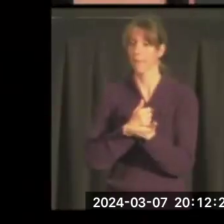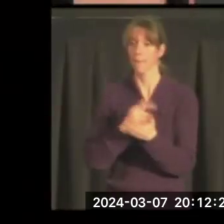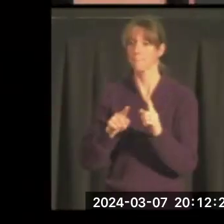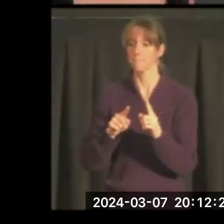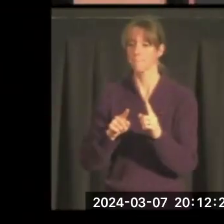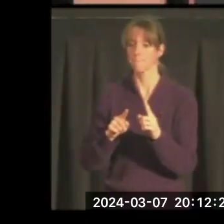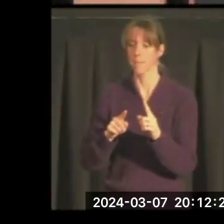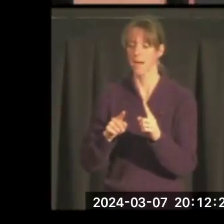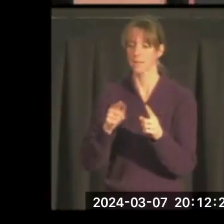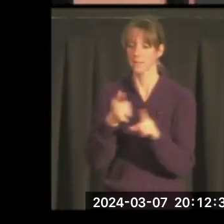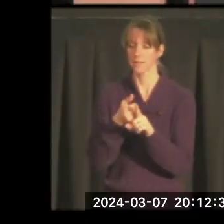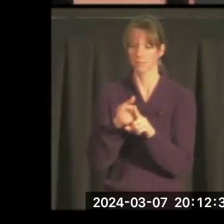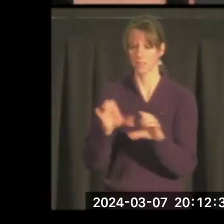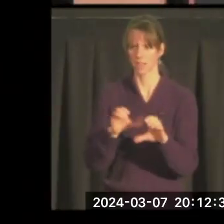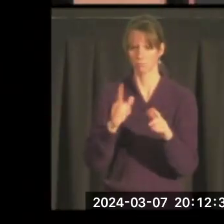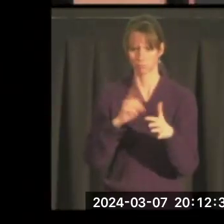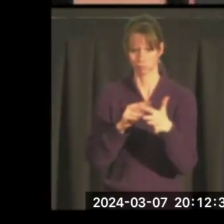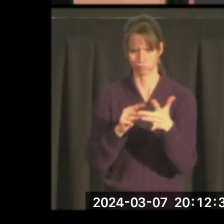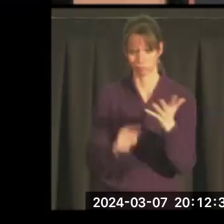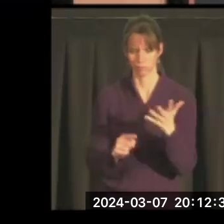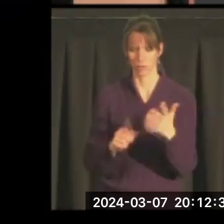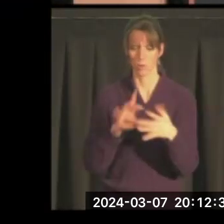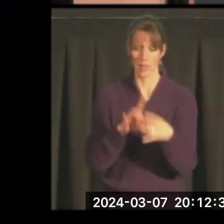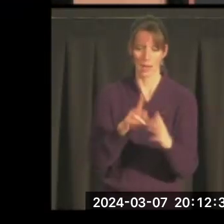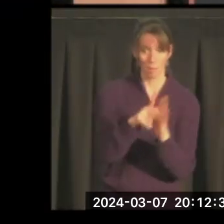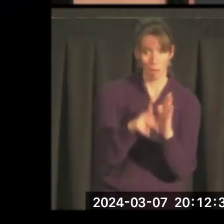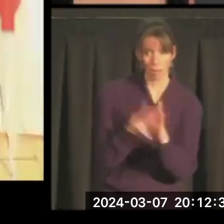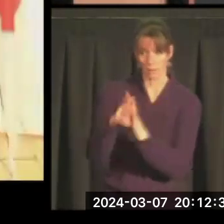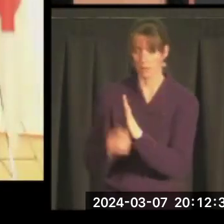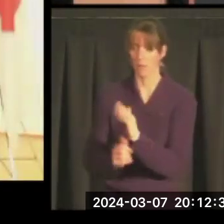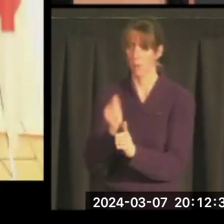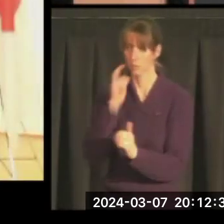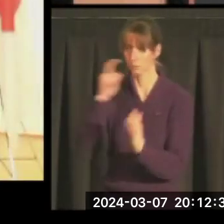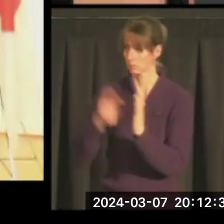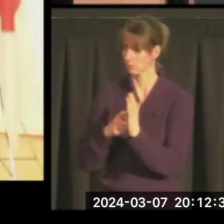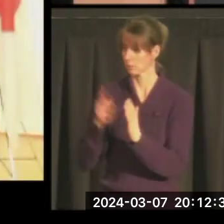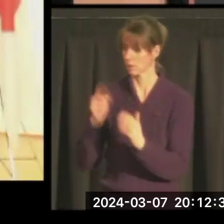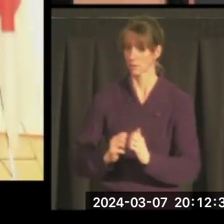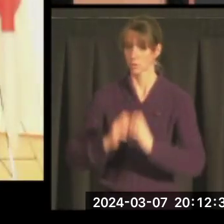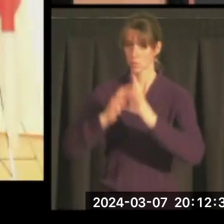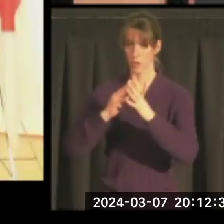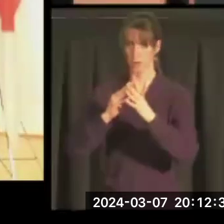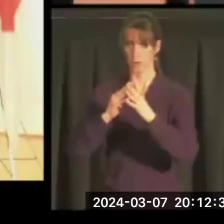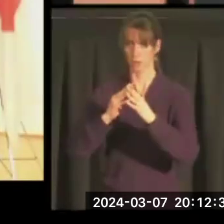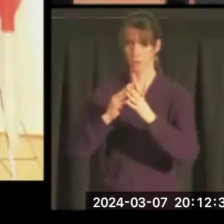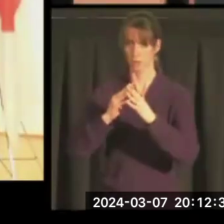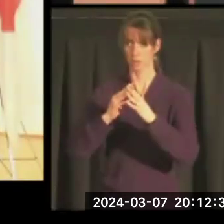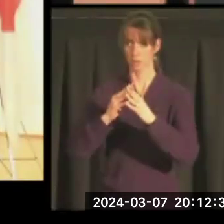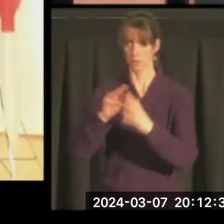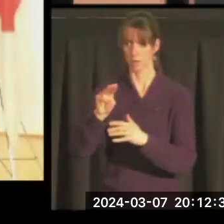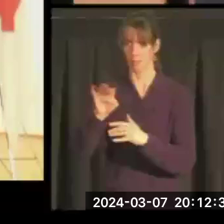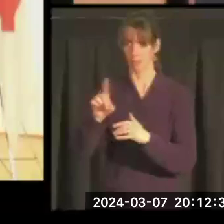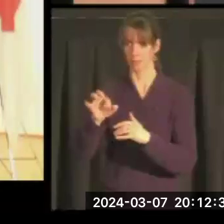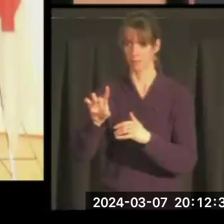it subsequently has done all kinds of things in the area of policy. Most notably, the creation of Mansfield